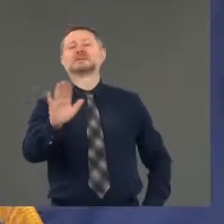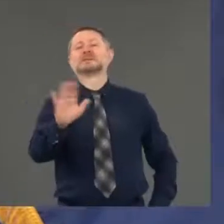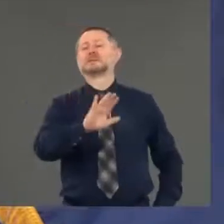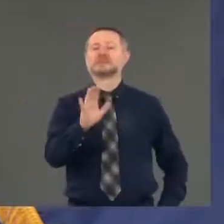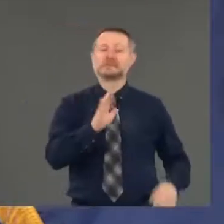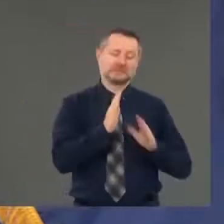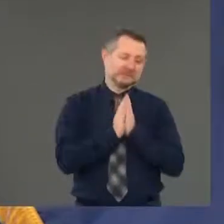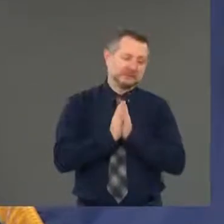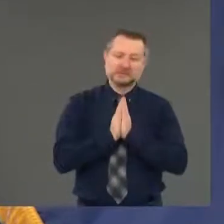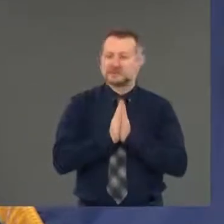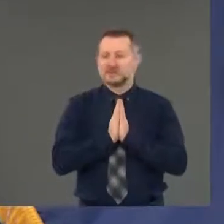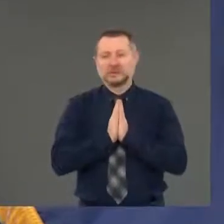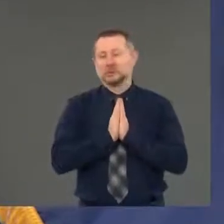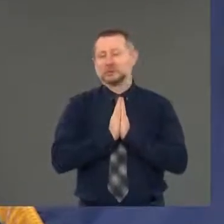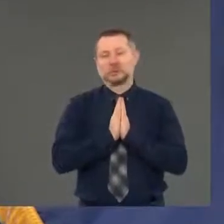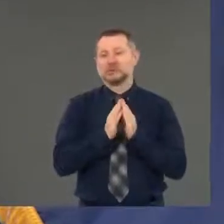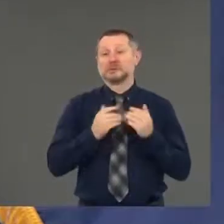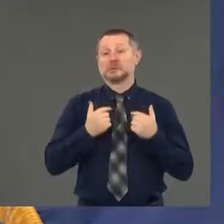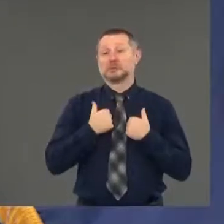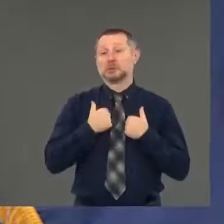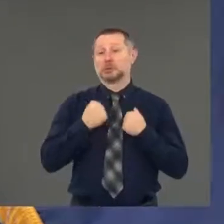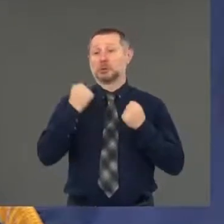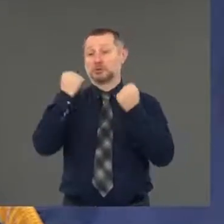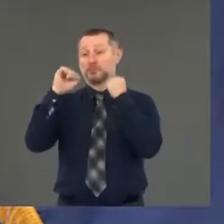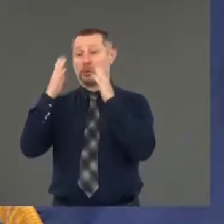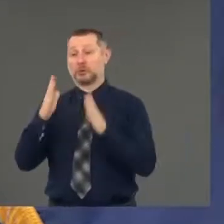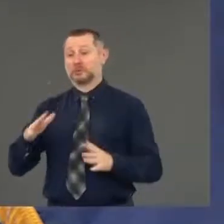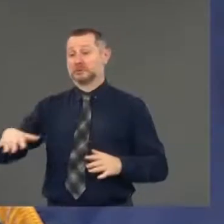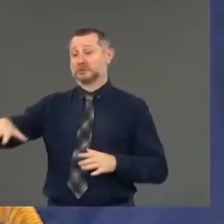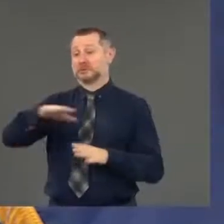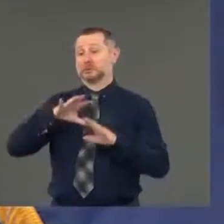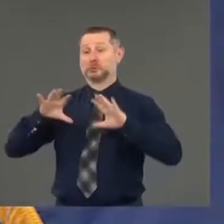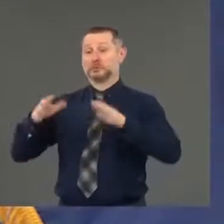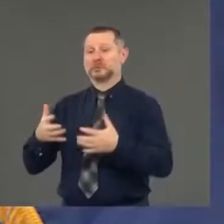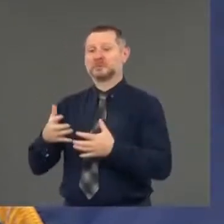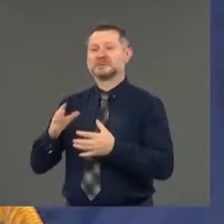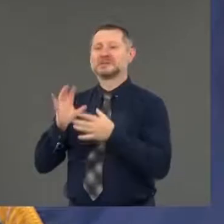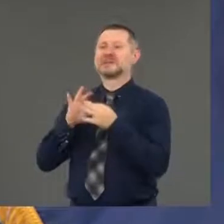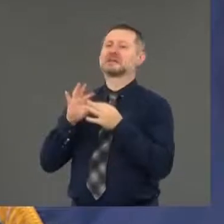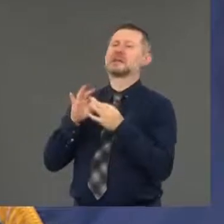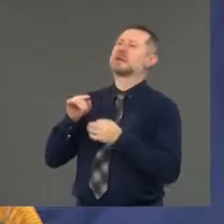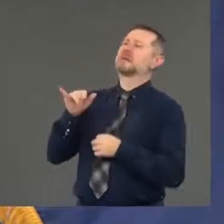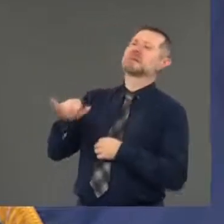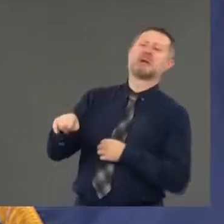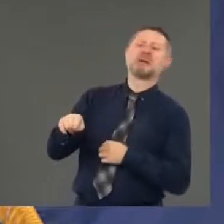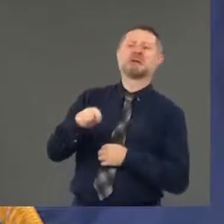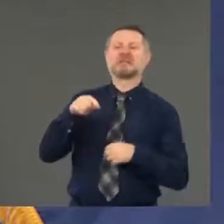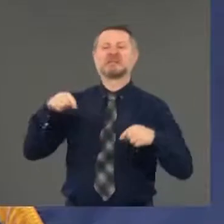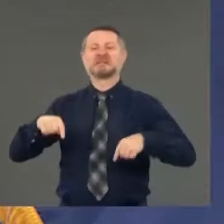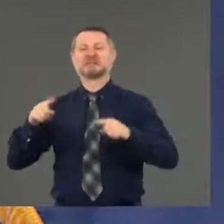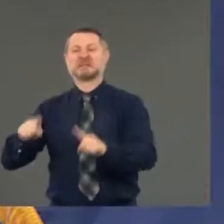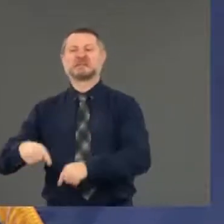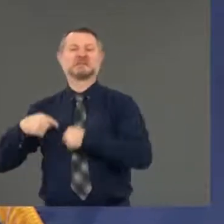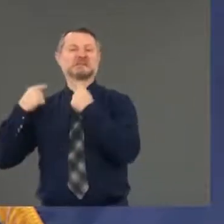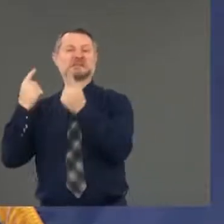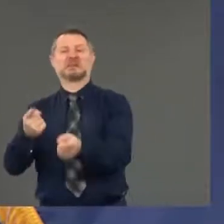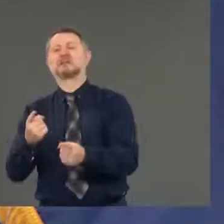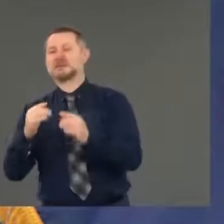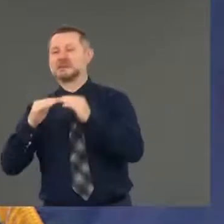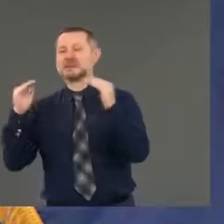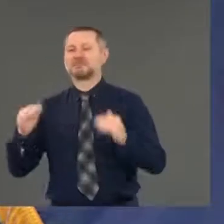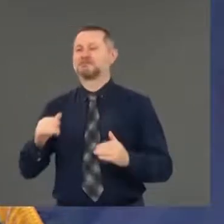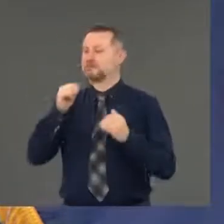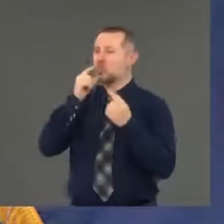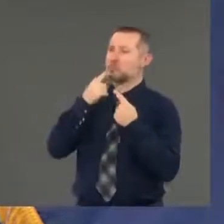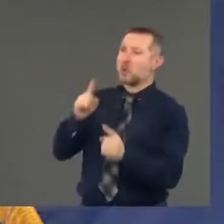What the protesters are saying is, this fundamentally doesn't work, right? This